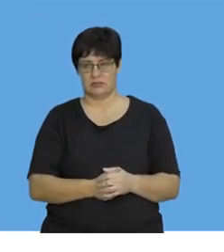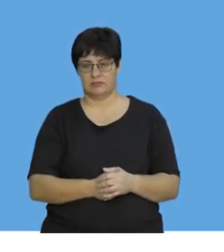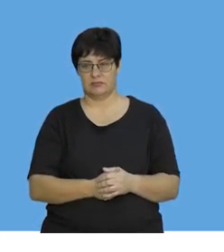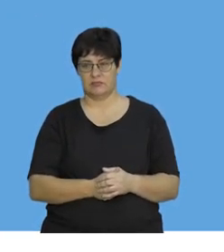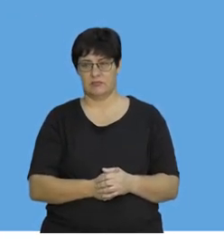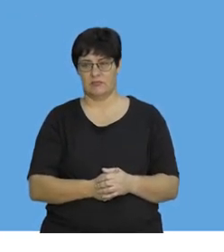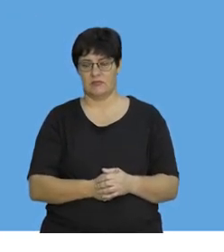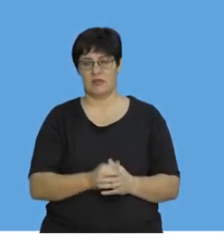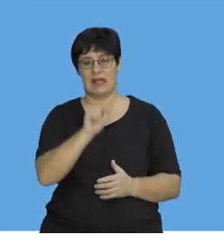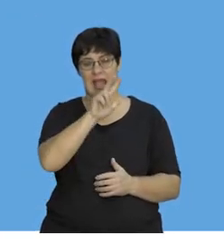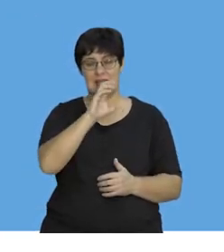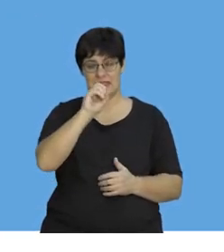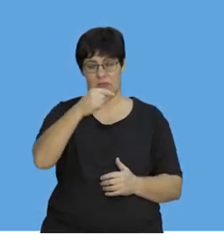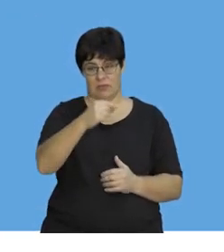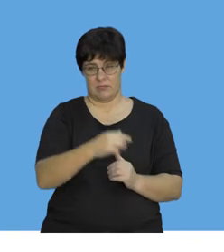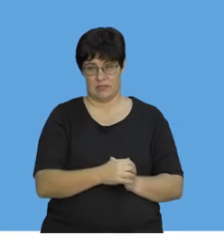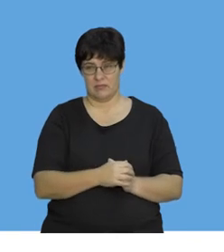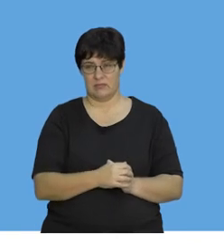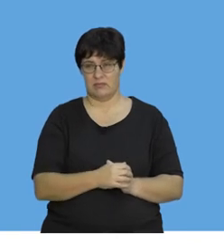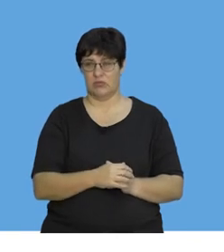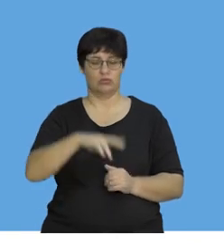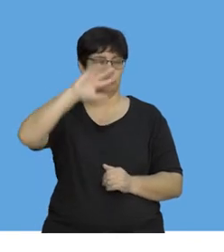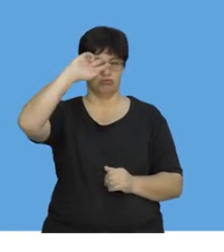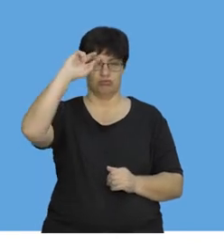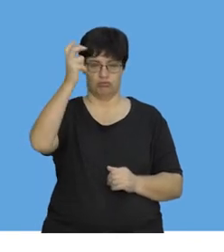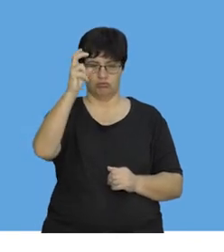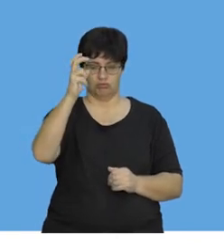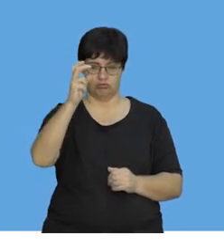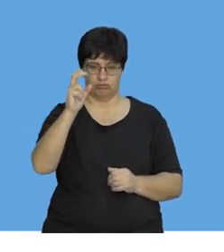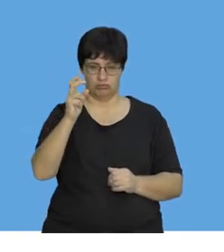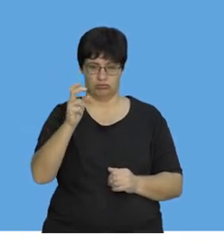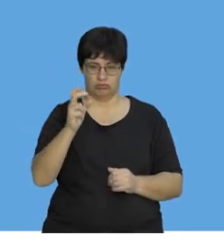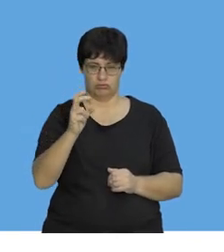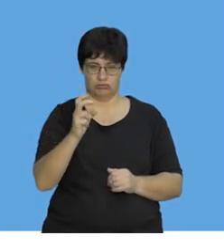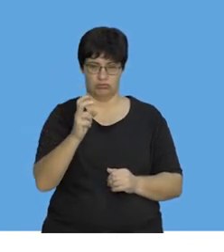The jumbo egg is 80 grams. So, let's drop the egg.